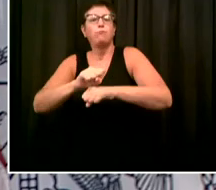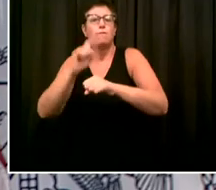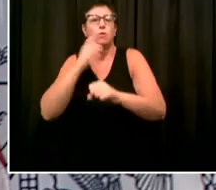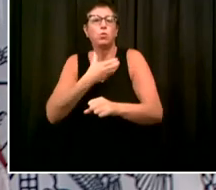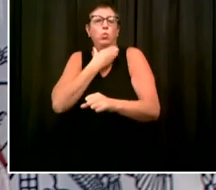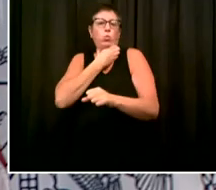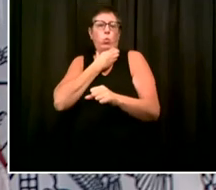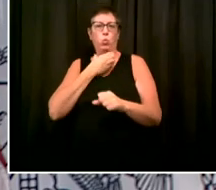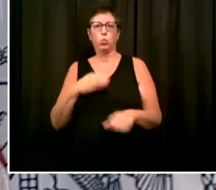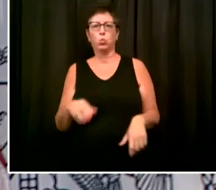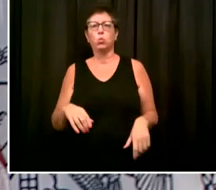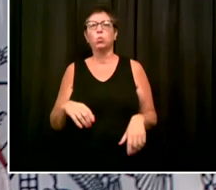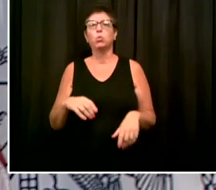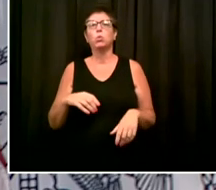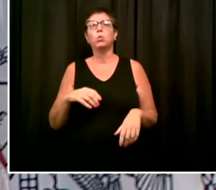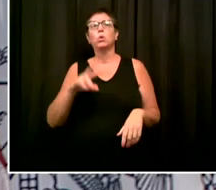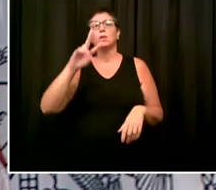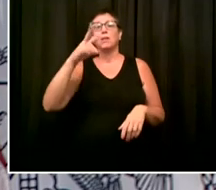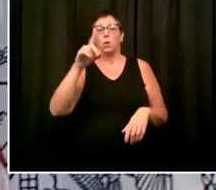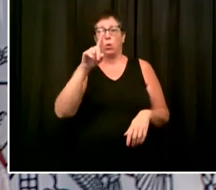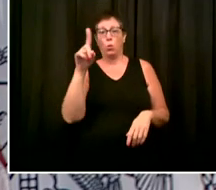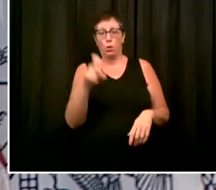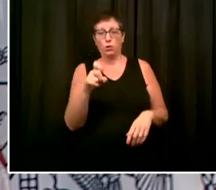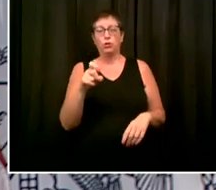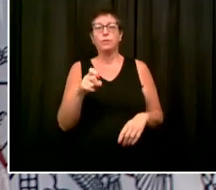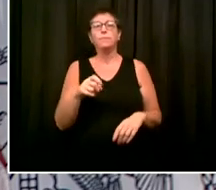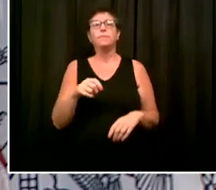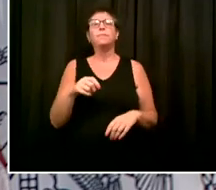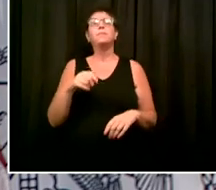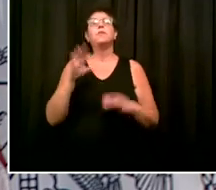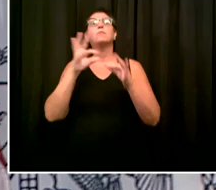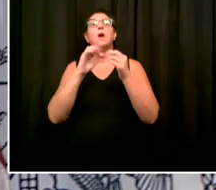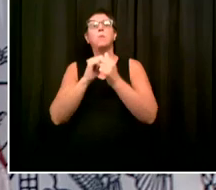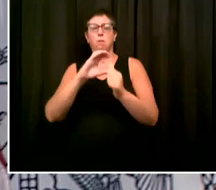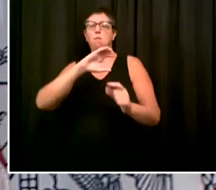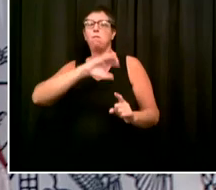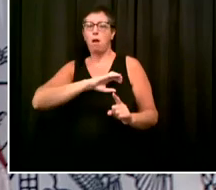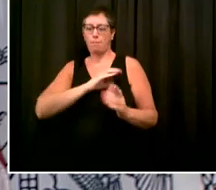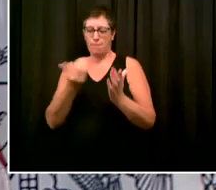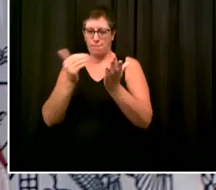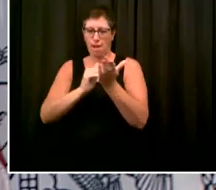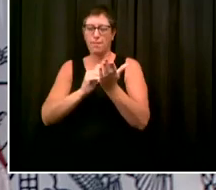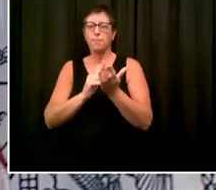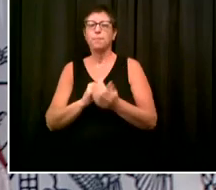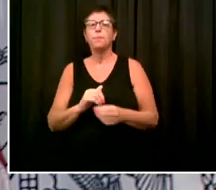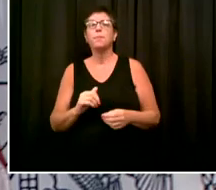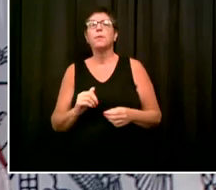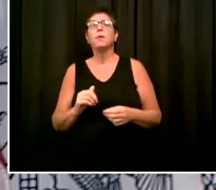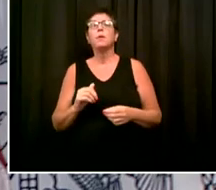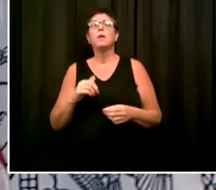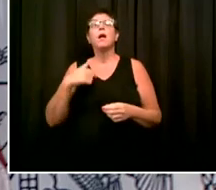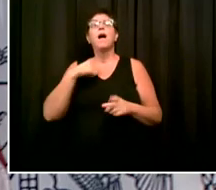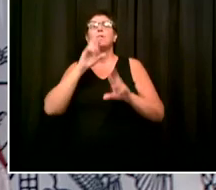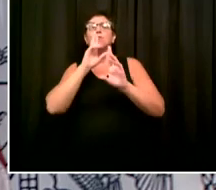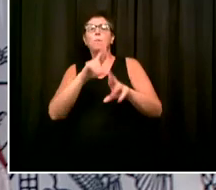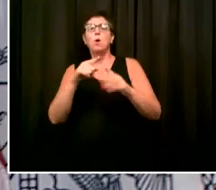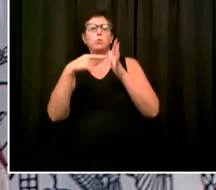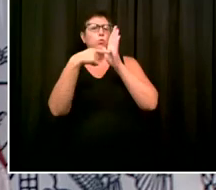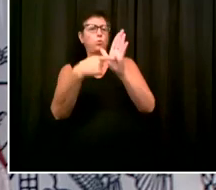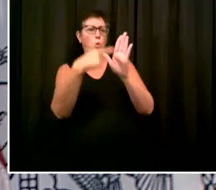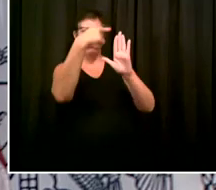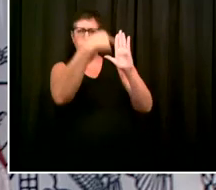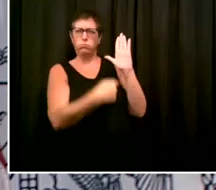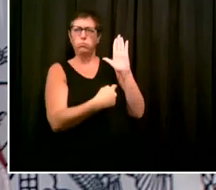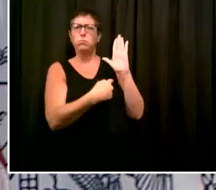numbers that we got exclusively yesterday showing that there has been a significant decrease in the